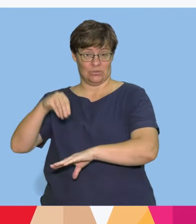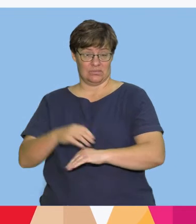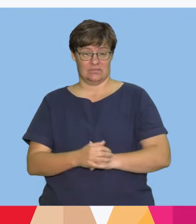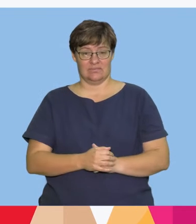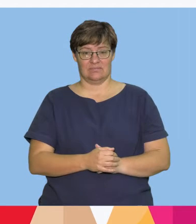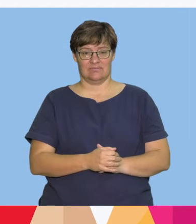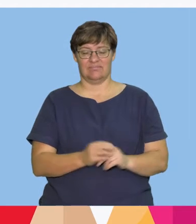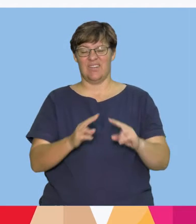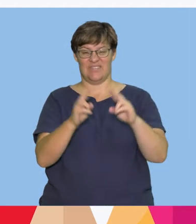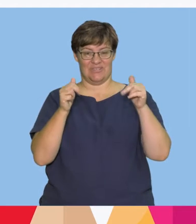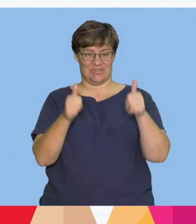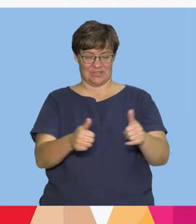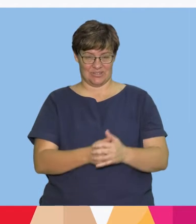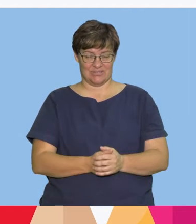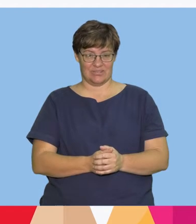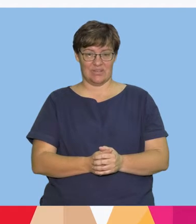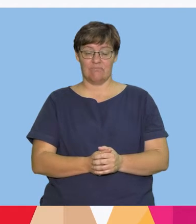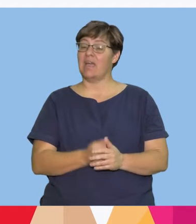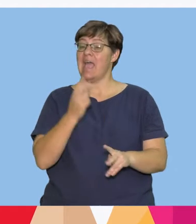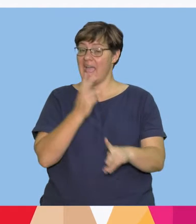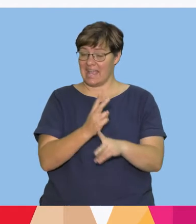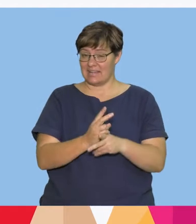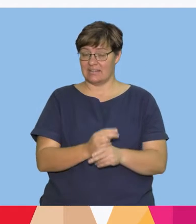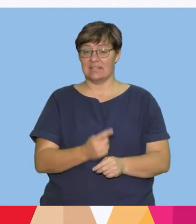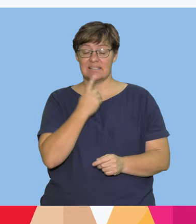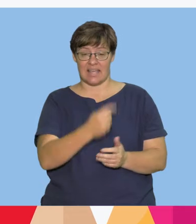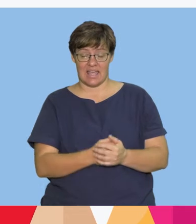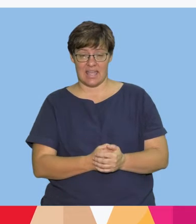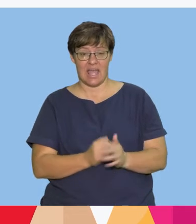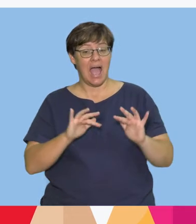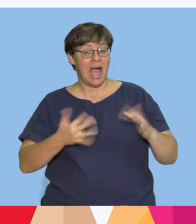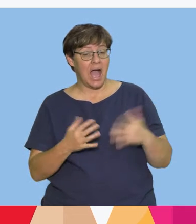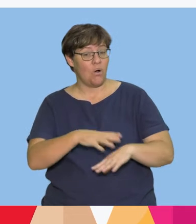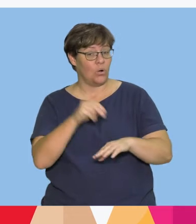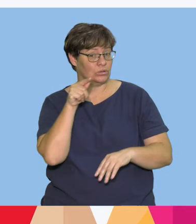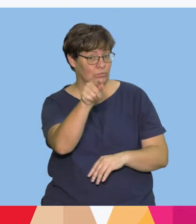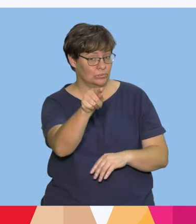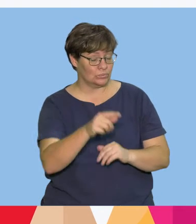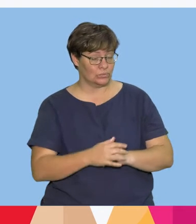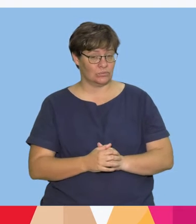Very good. Let's try it again. Say How old are you?